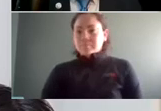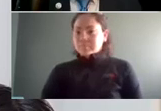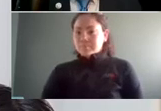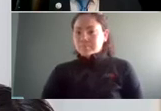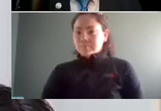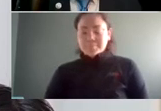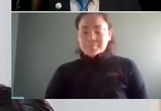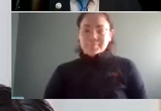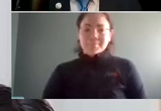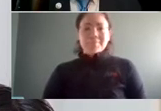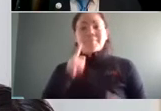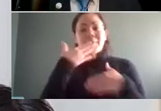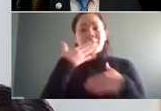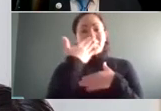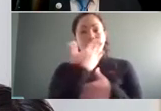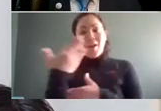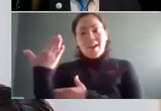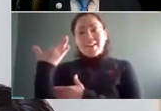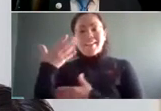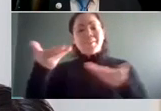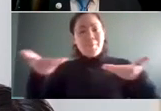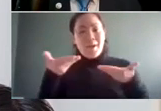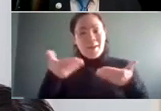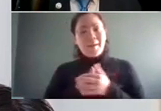Good morning everyone and welcome.